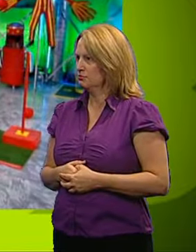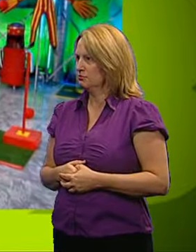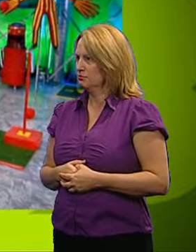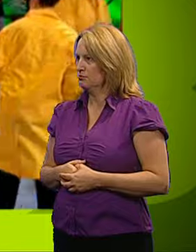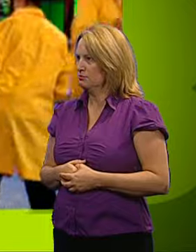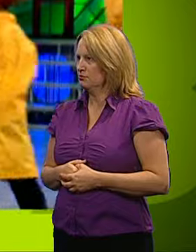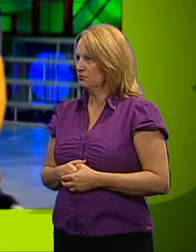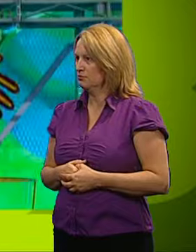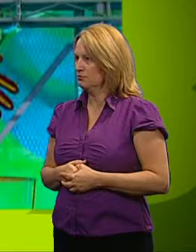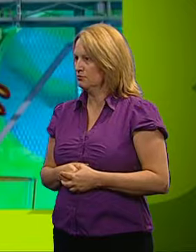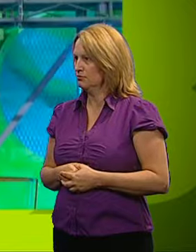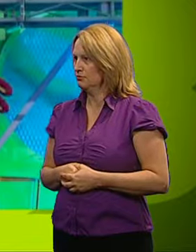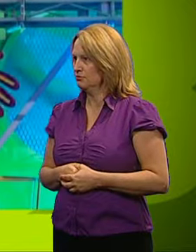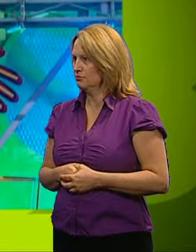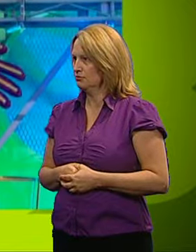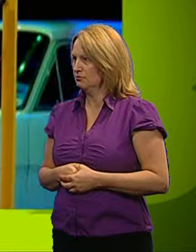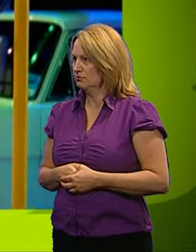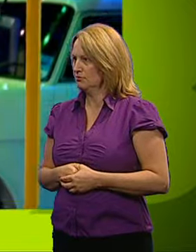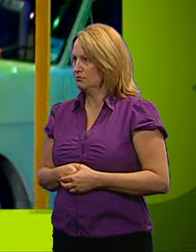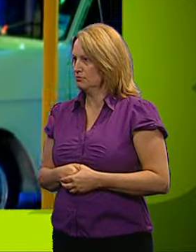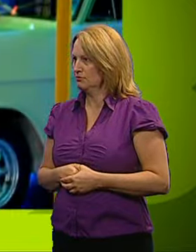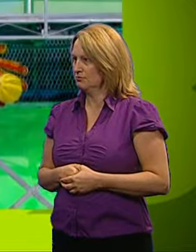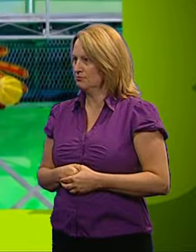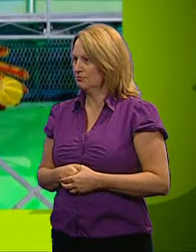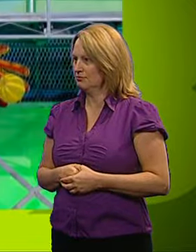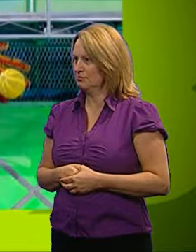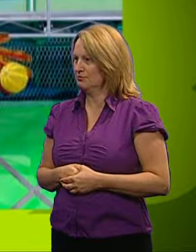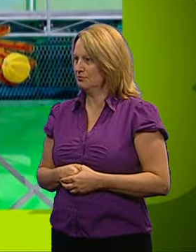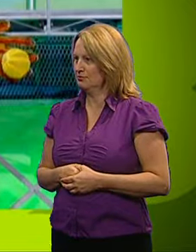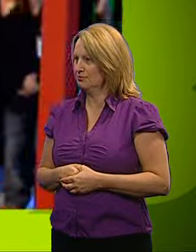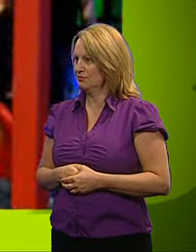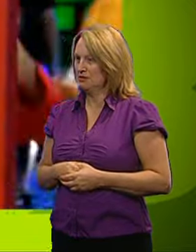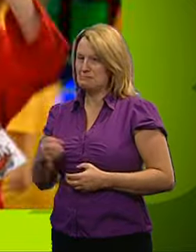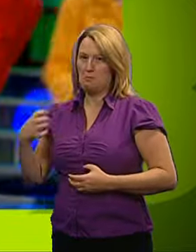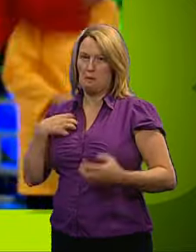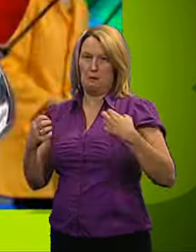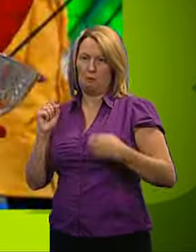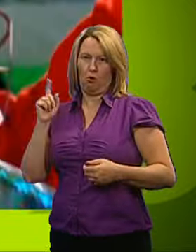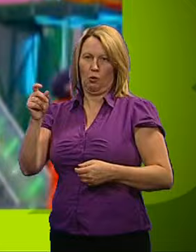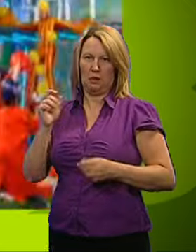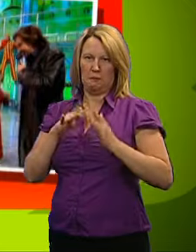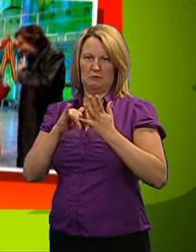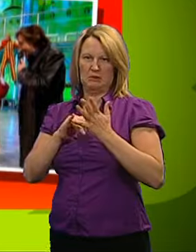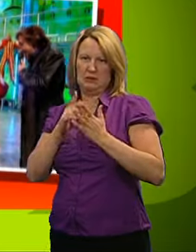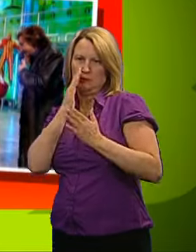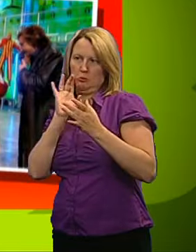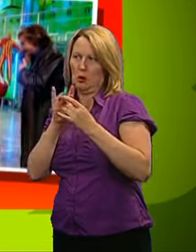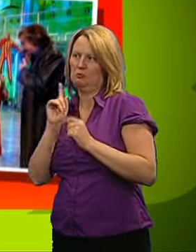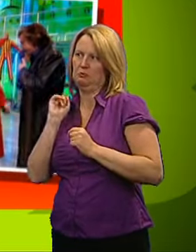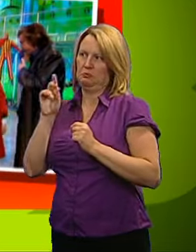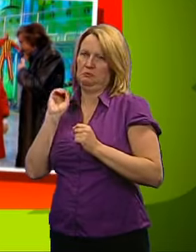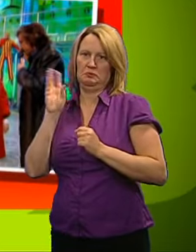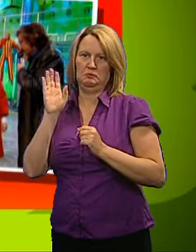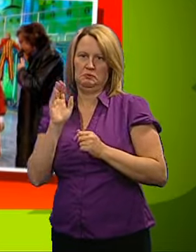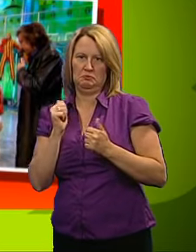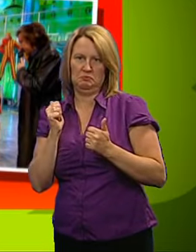Headshot, absolutely classic move. To talk science, Mini-Miss has joined you. Miss? Yes, Richard? do we need these